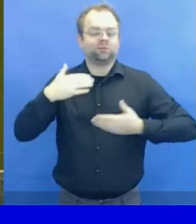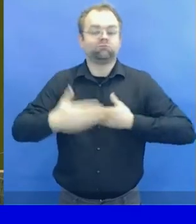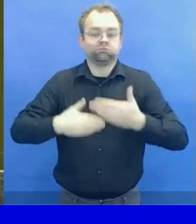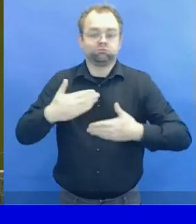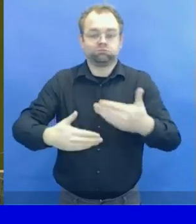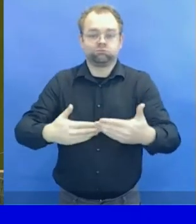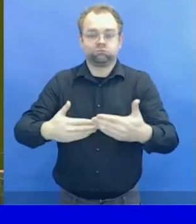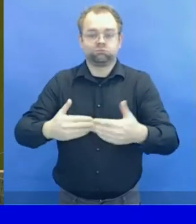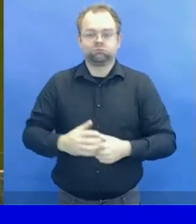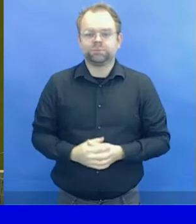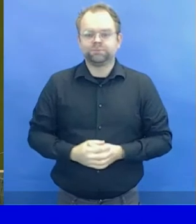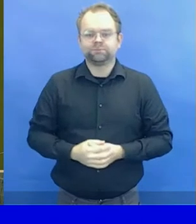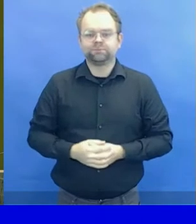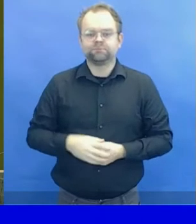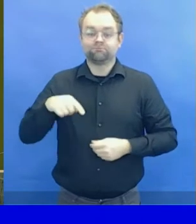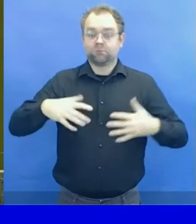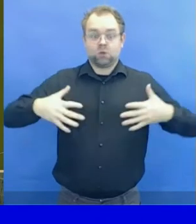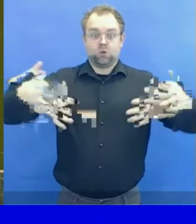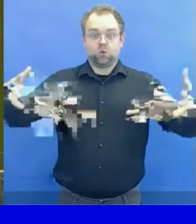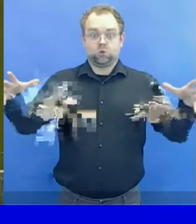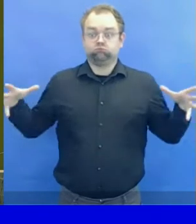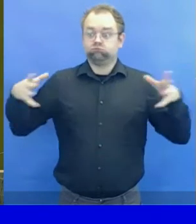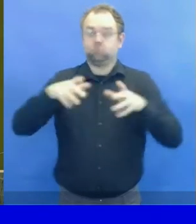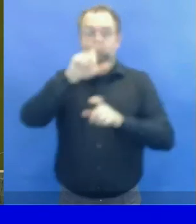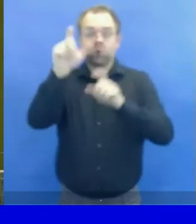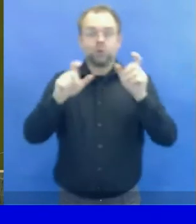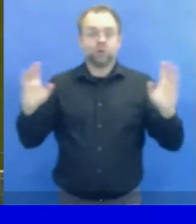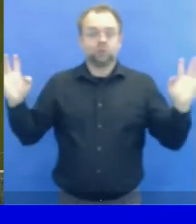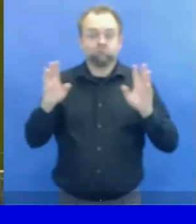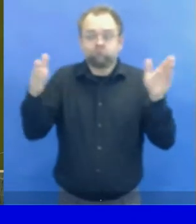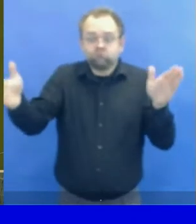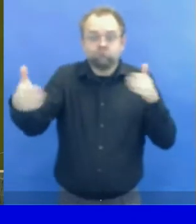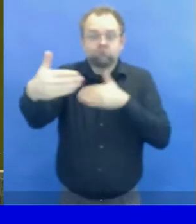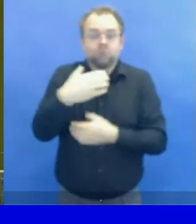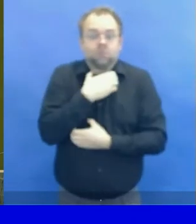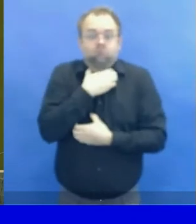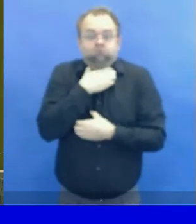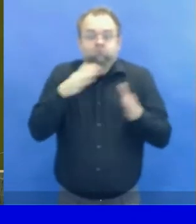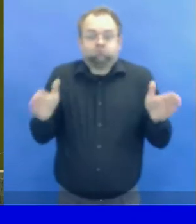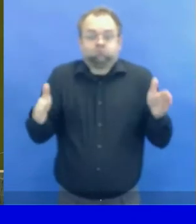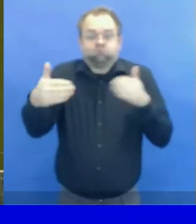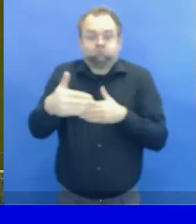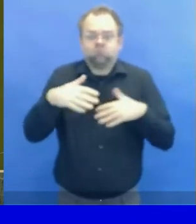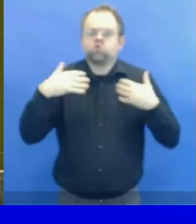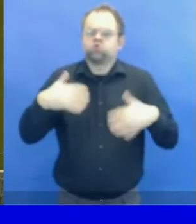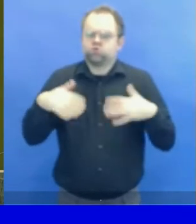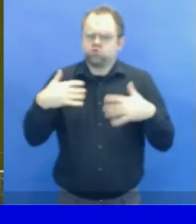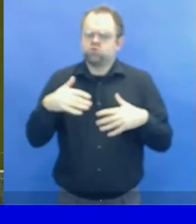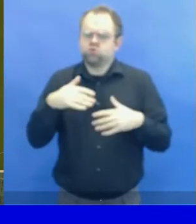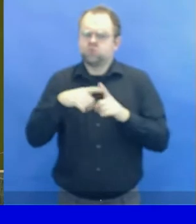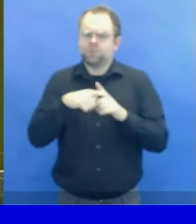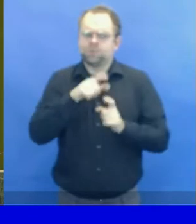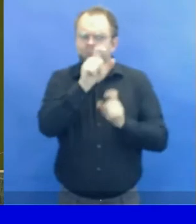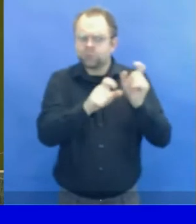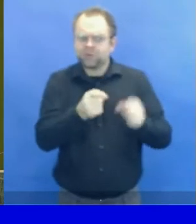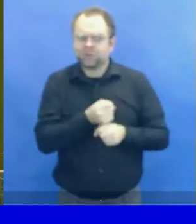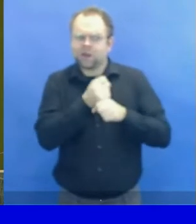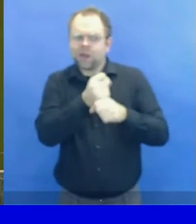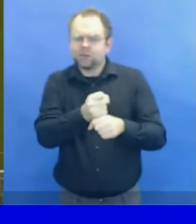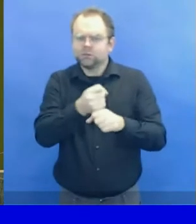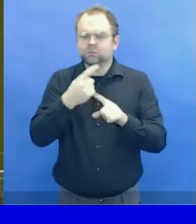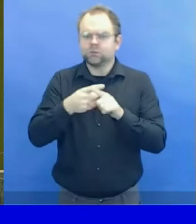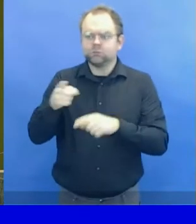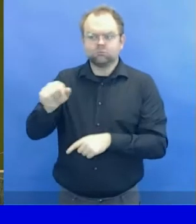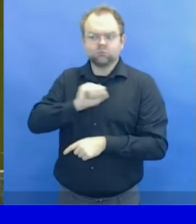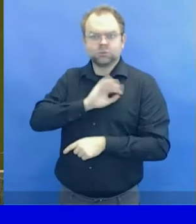a safe meeting are critical not only to the safe conduct of this meeting but also to the meeting that may follow.